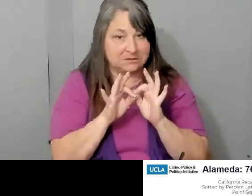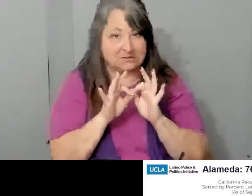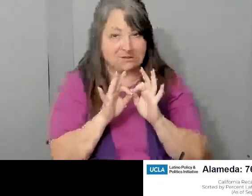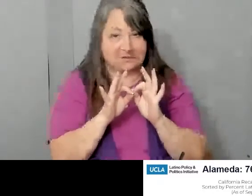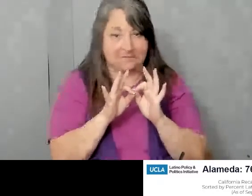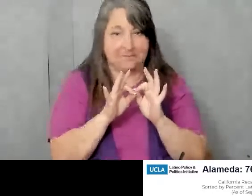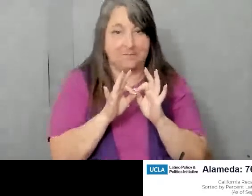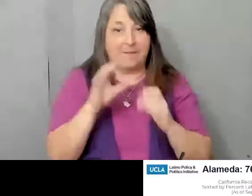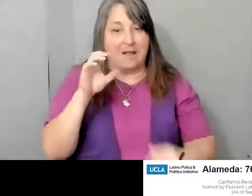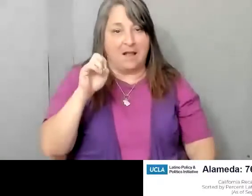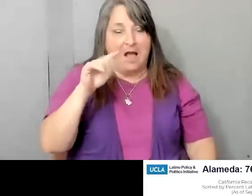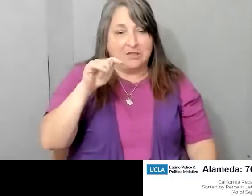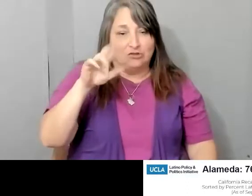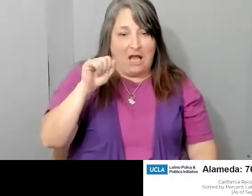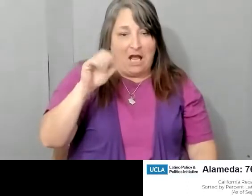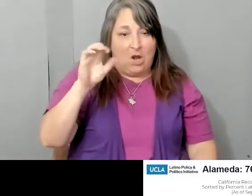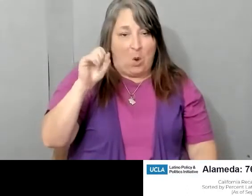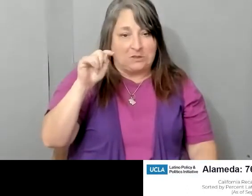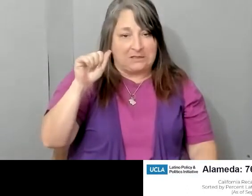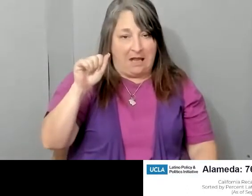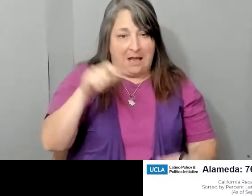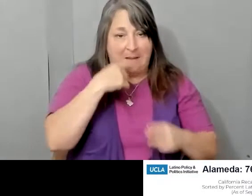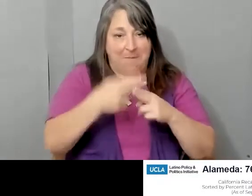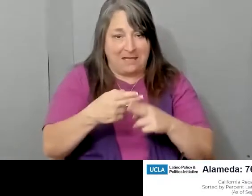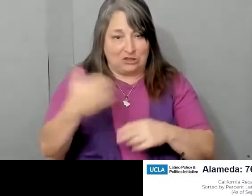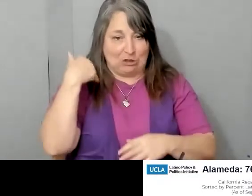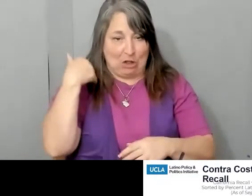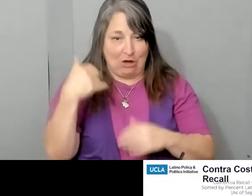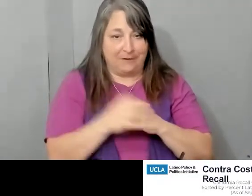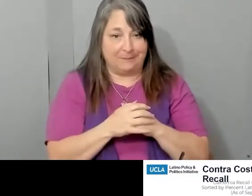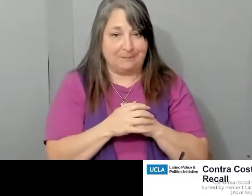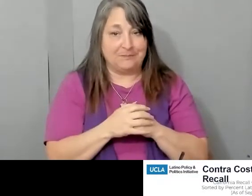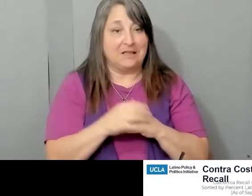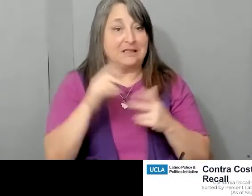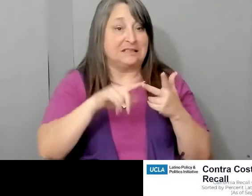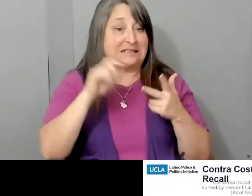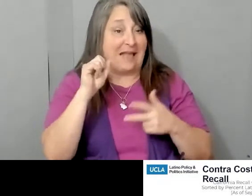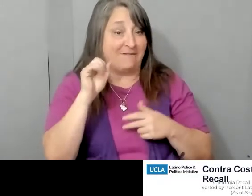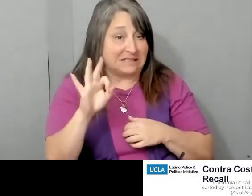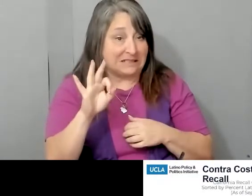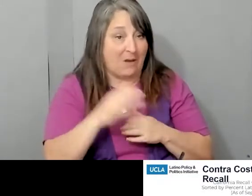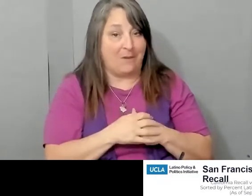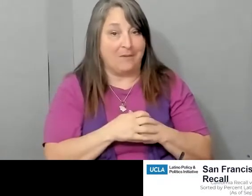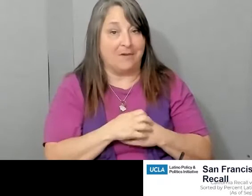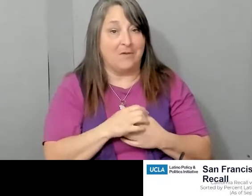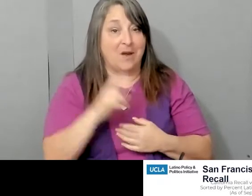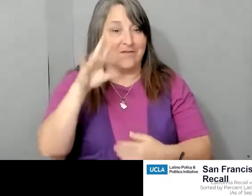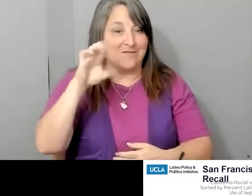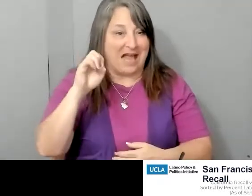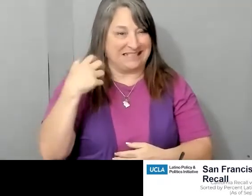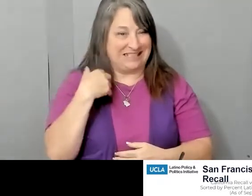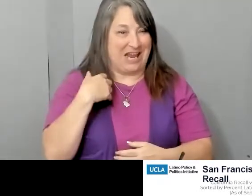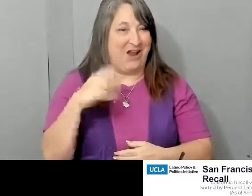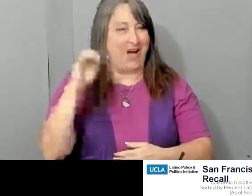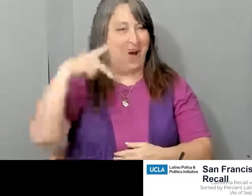Contra Costa, I mentioned that earlier. San Francisco, where Vice Chair Campos is from, 88